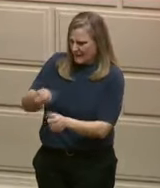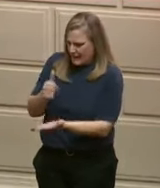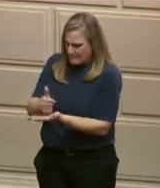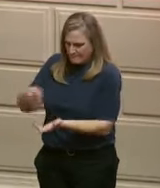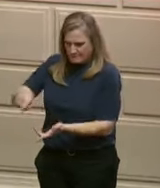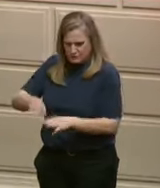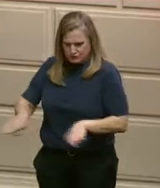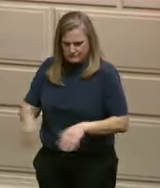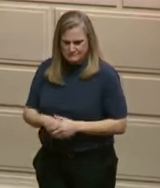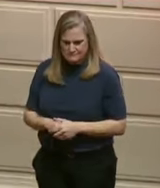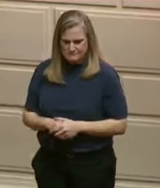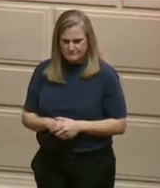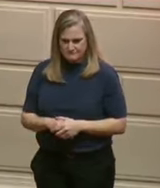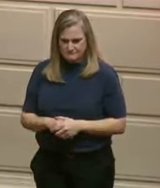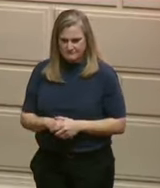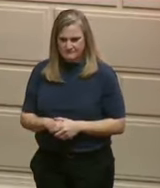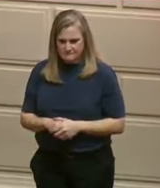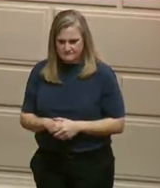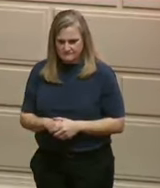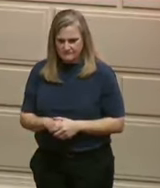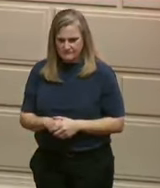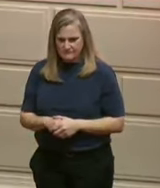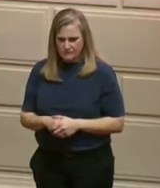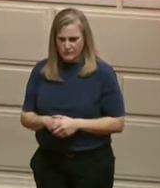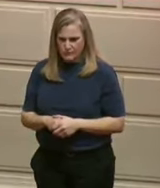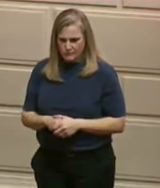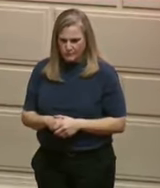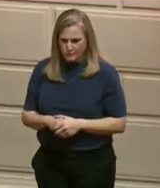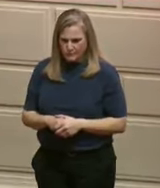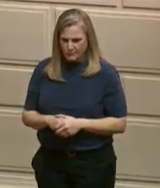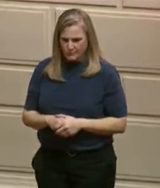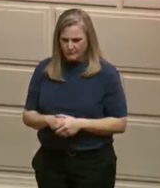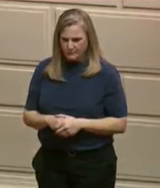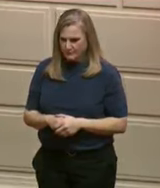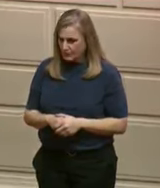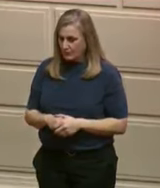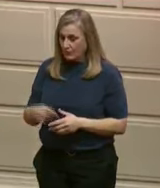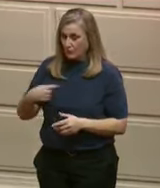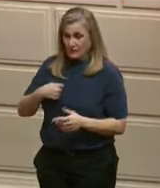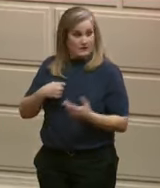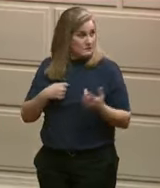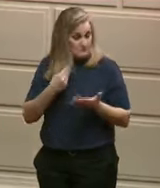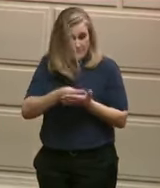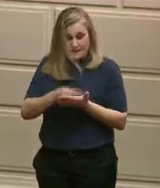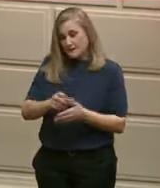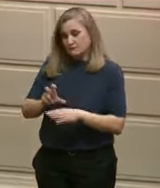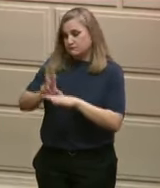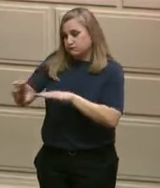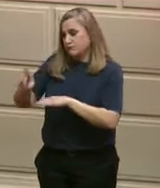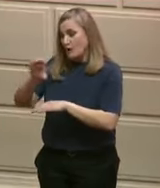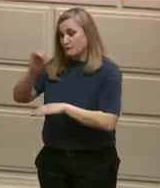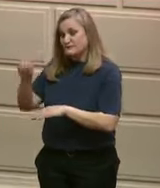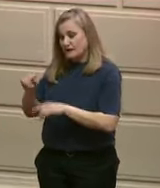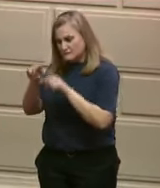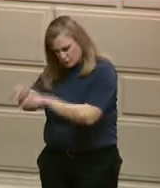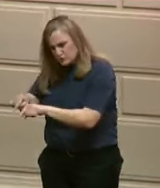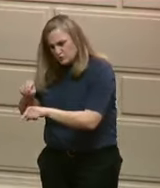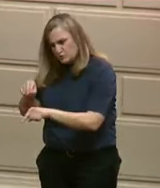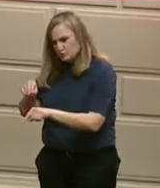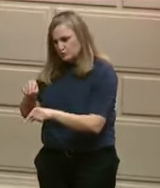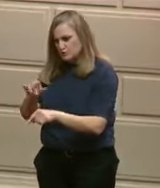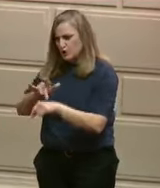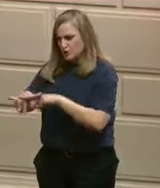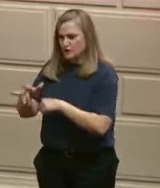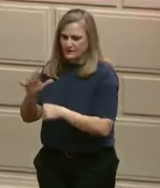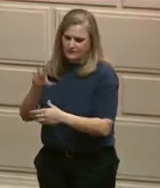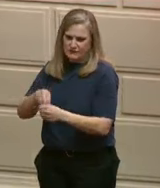fully fund early intervention rate increases recommended by the Office of Health Insurance Commissioner